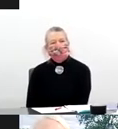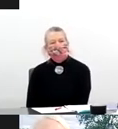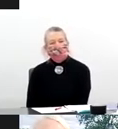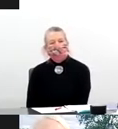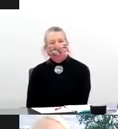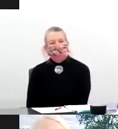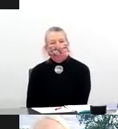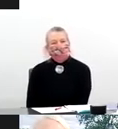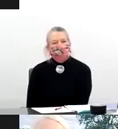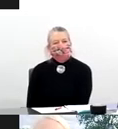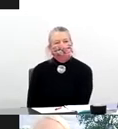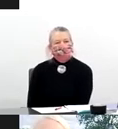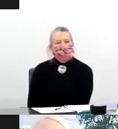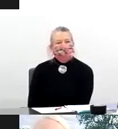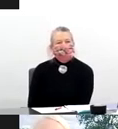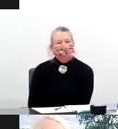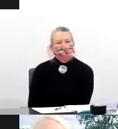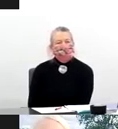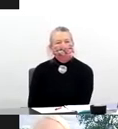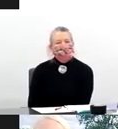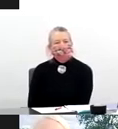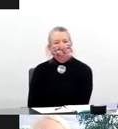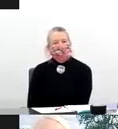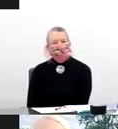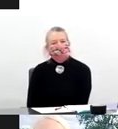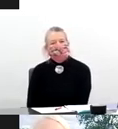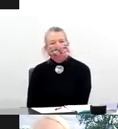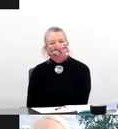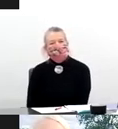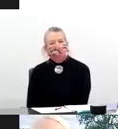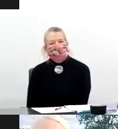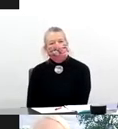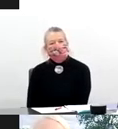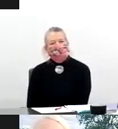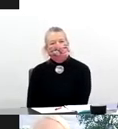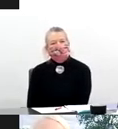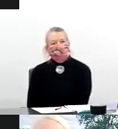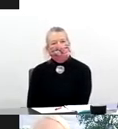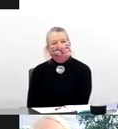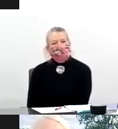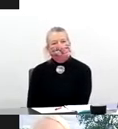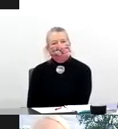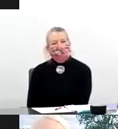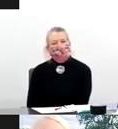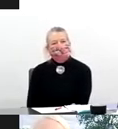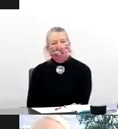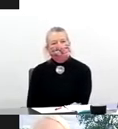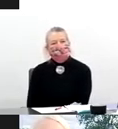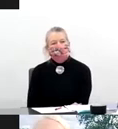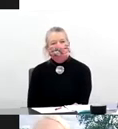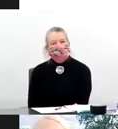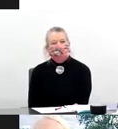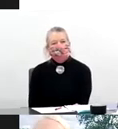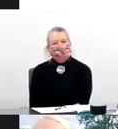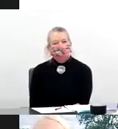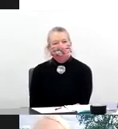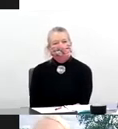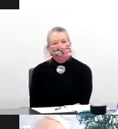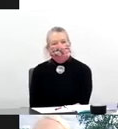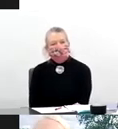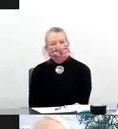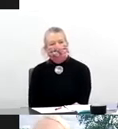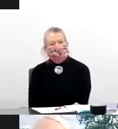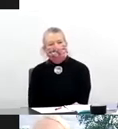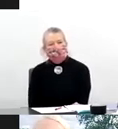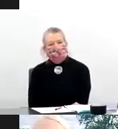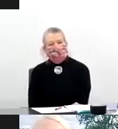tested in randomized placebo-controlled trials. For example, remdesivir, in a randomized placebo-controlled trial of over 1,000